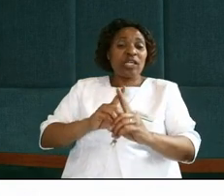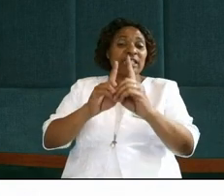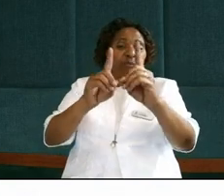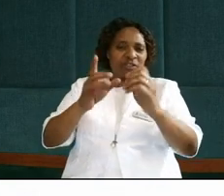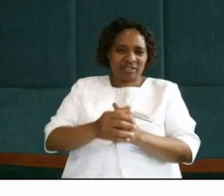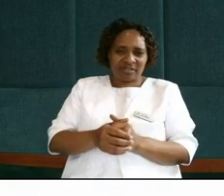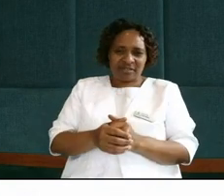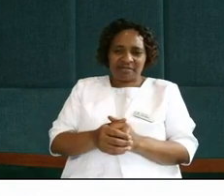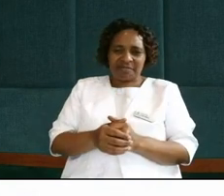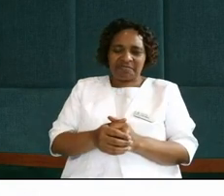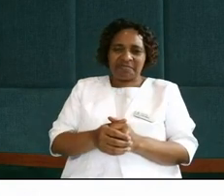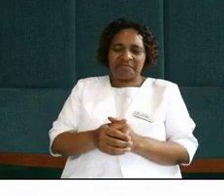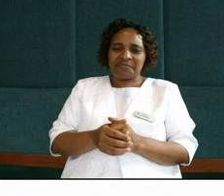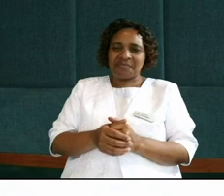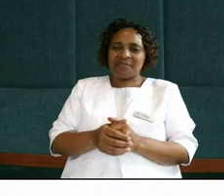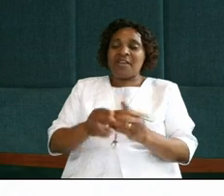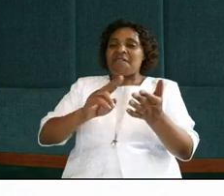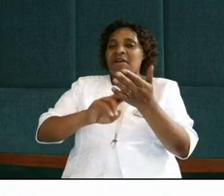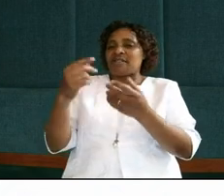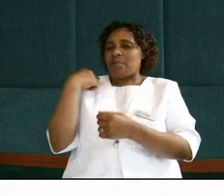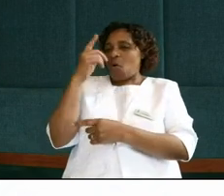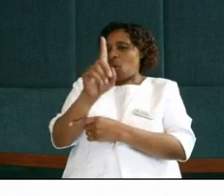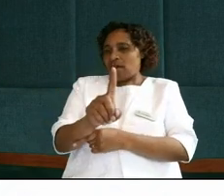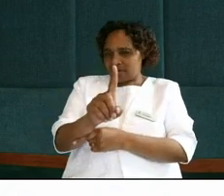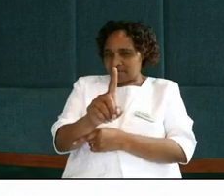And so I saw in verse number one,